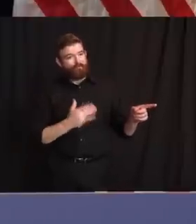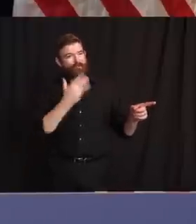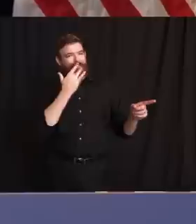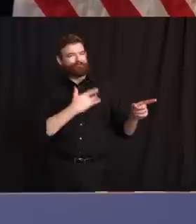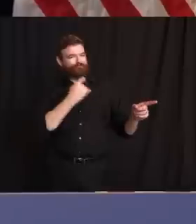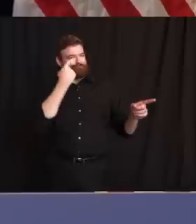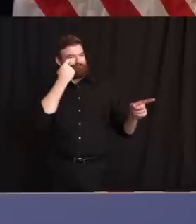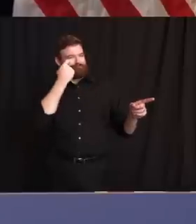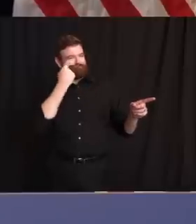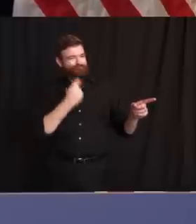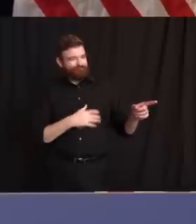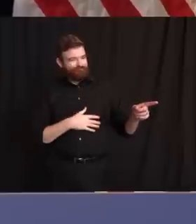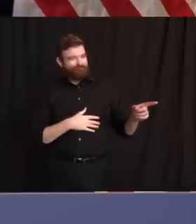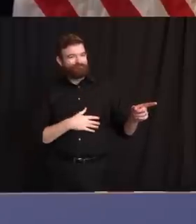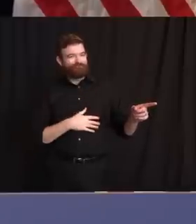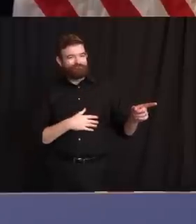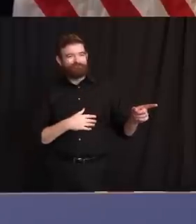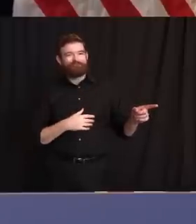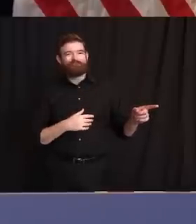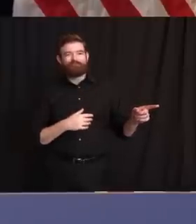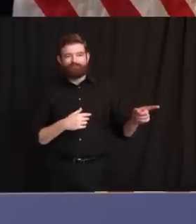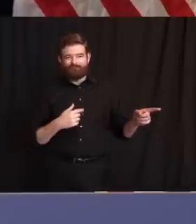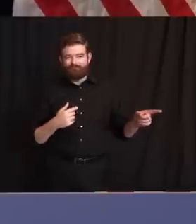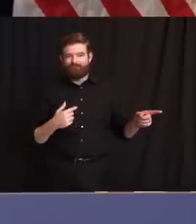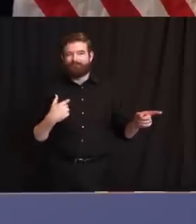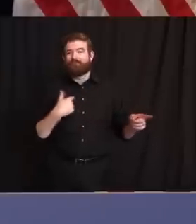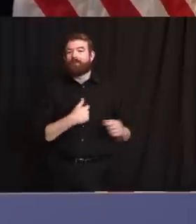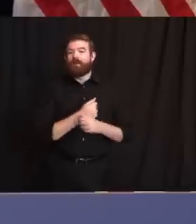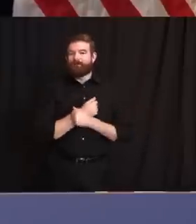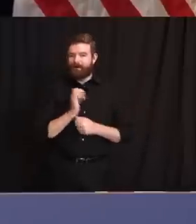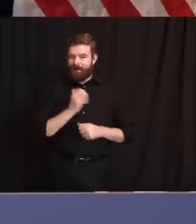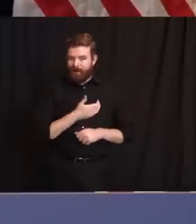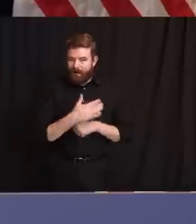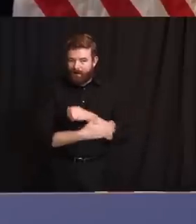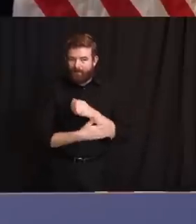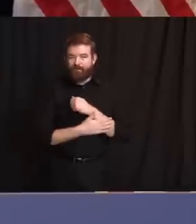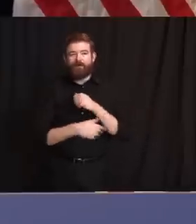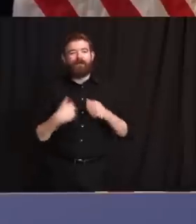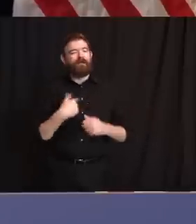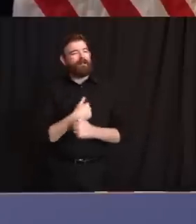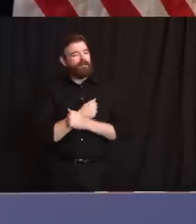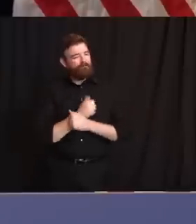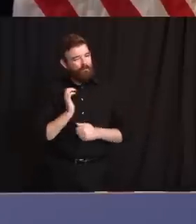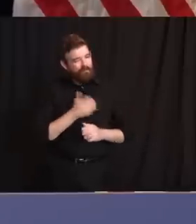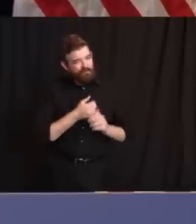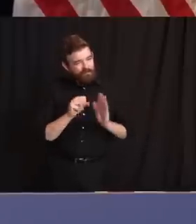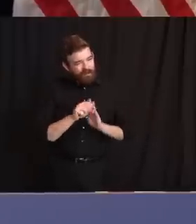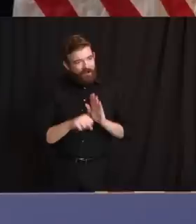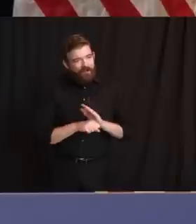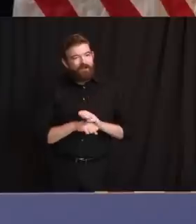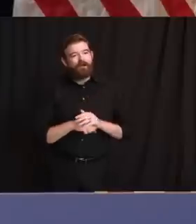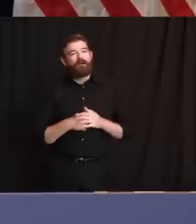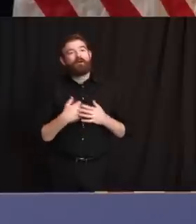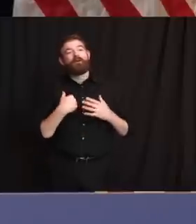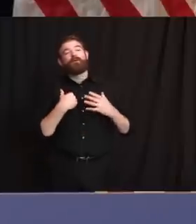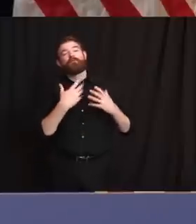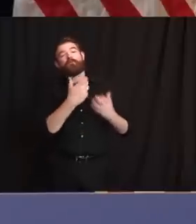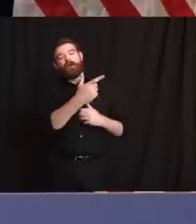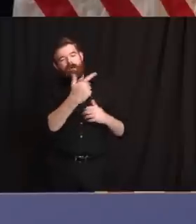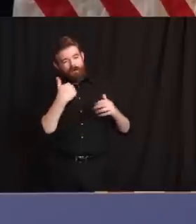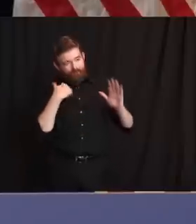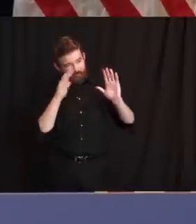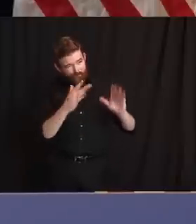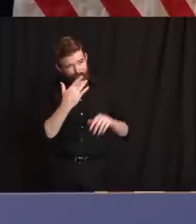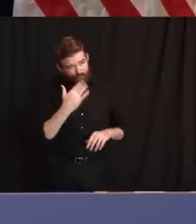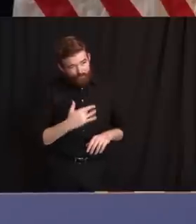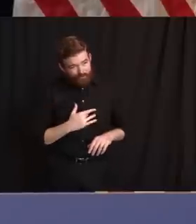to have a great birthday. Beyond that, there's no other, much, not much other common ground, and that will include whatever you just referred to. I do worry about people getting sloppy.